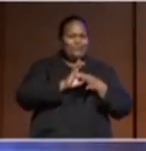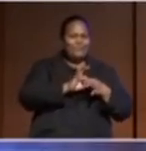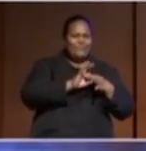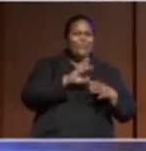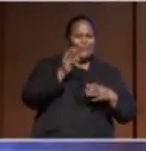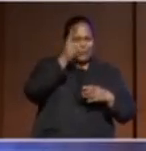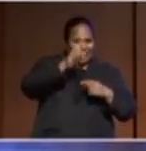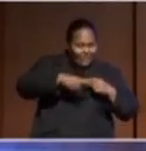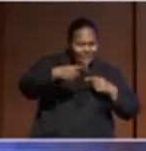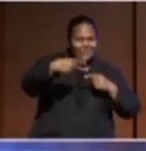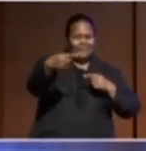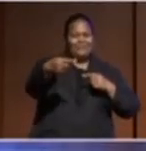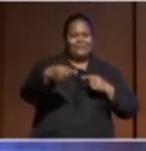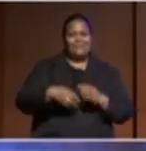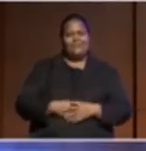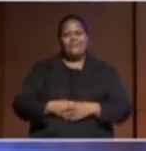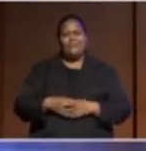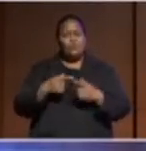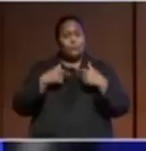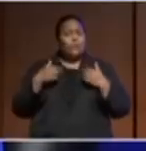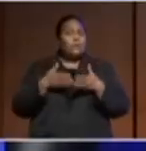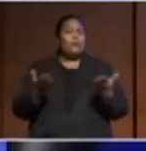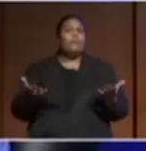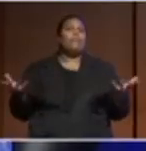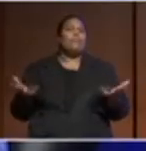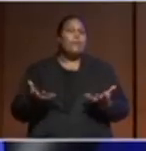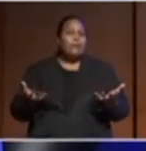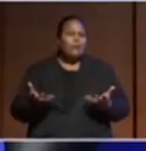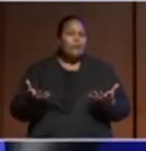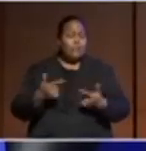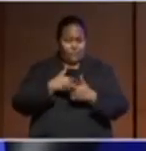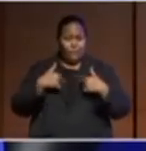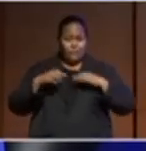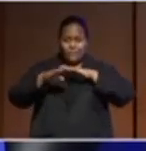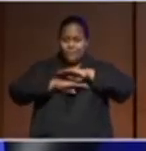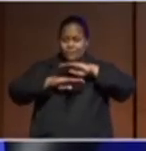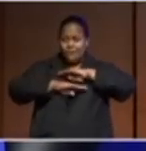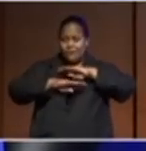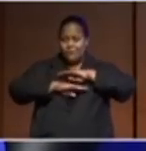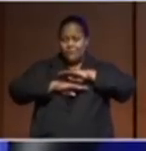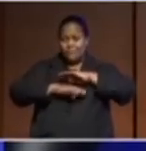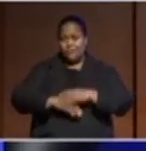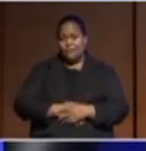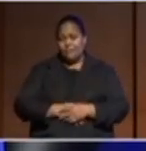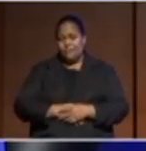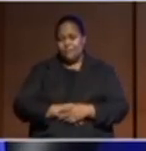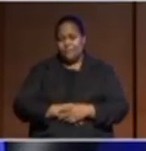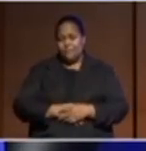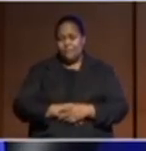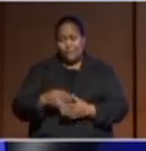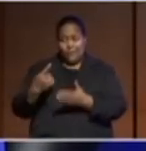And where have we found ourselves? Are we satisfied, you know, with that?